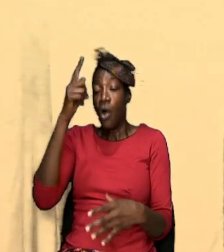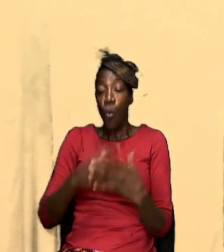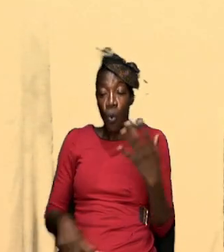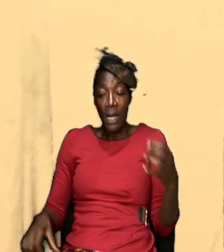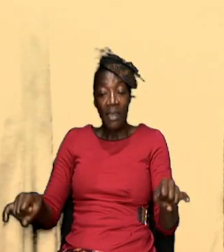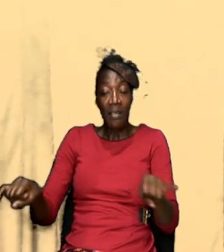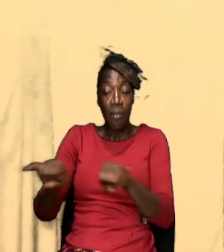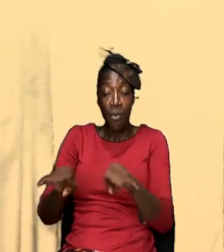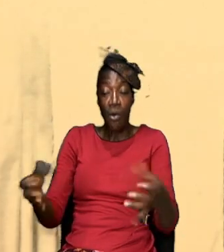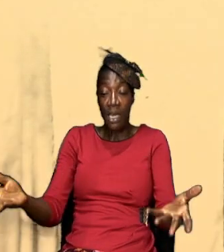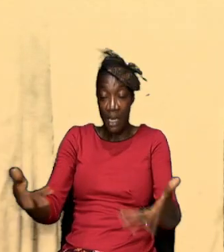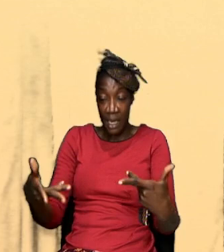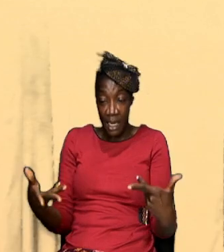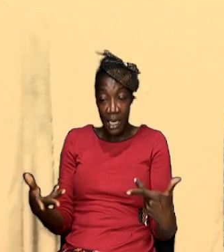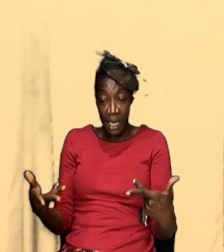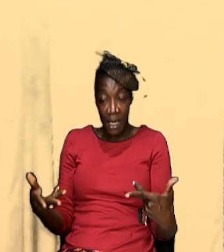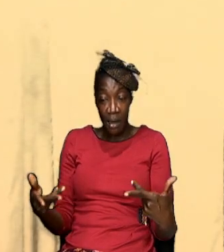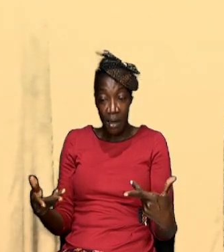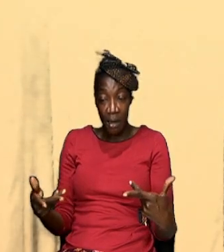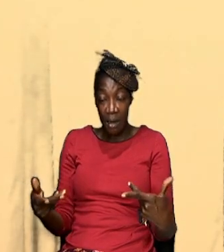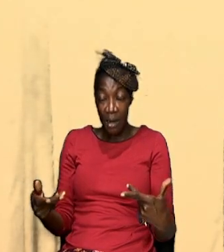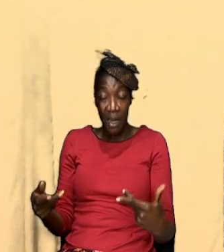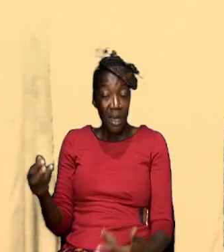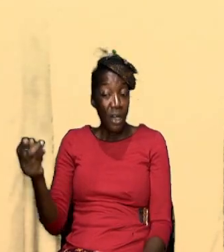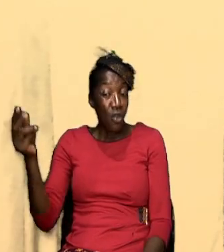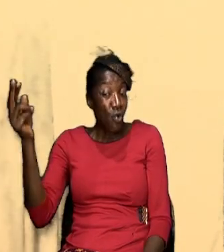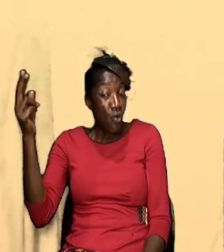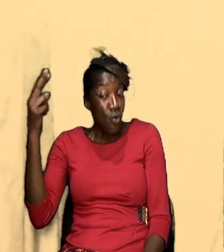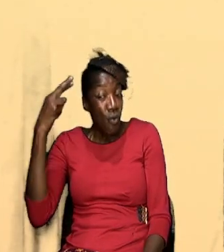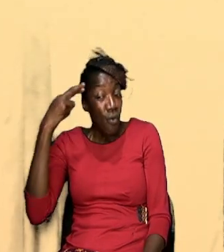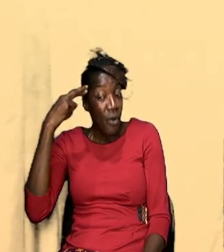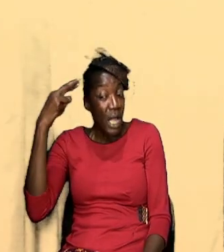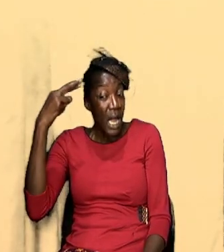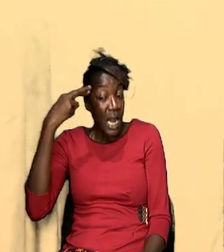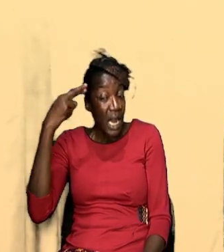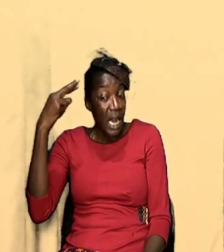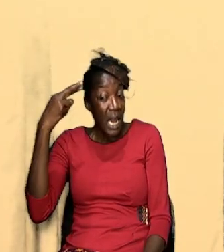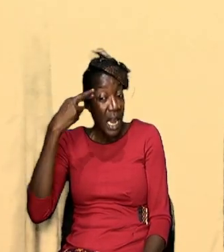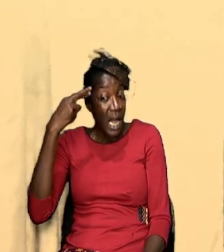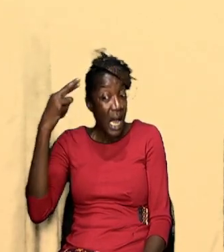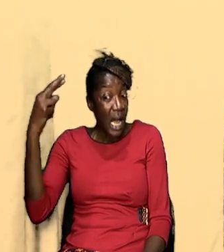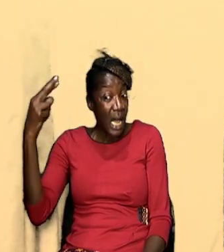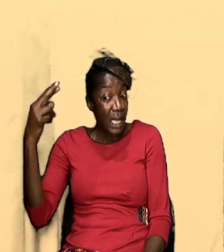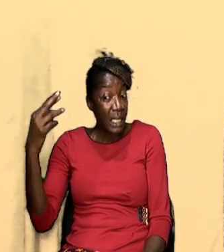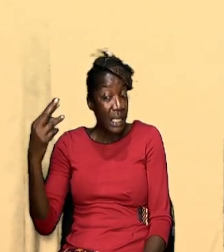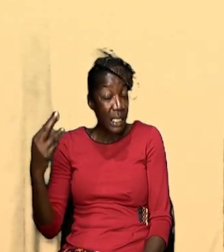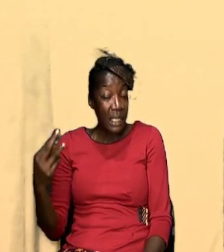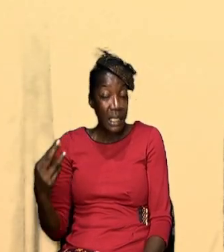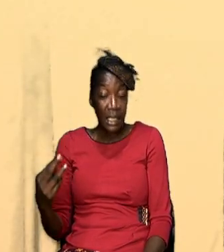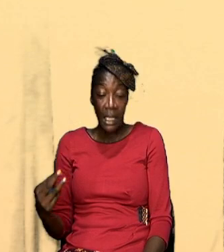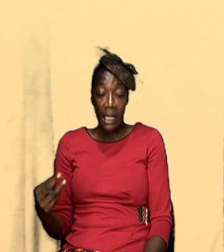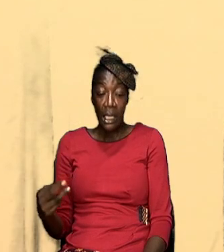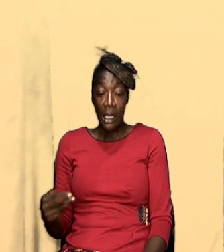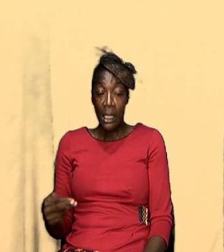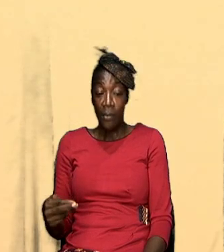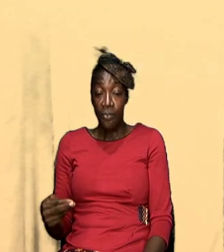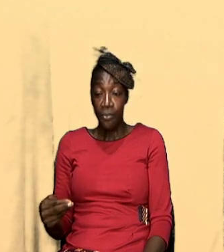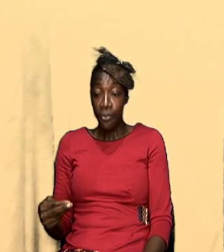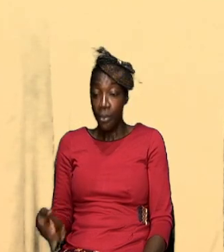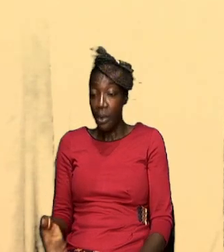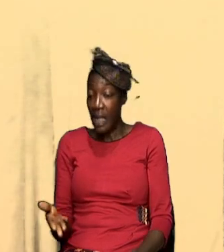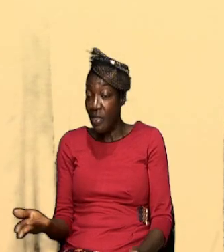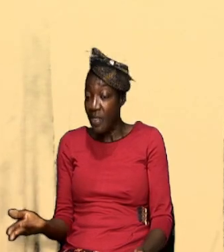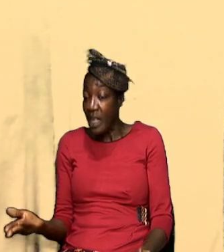for us here is to recognize how the strategy that Satan is trying to use